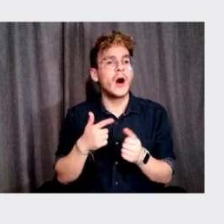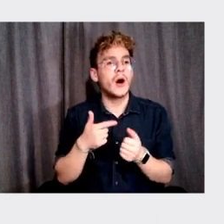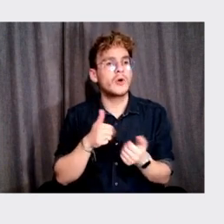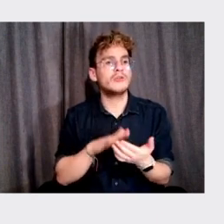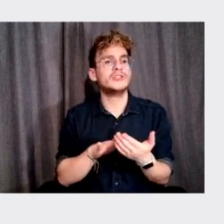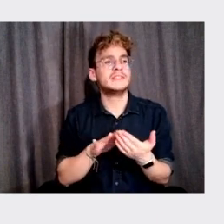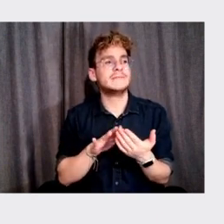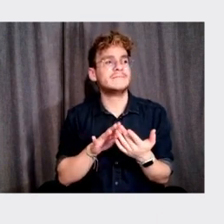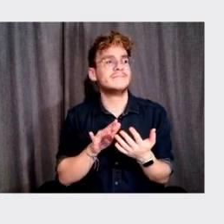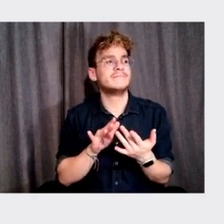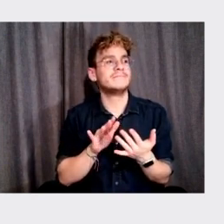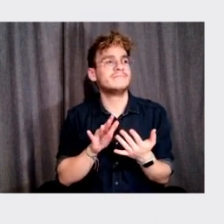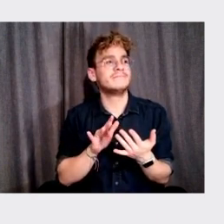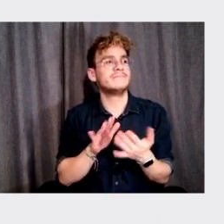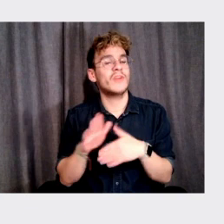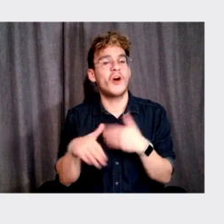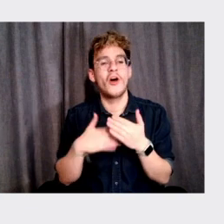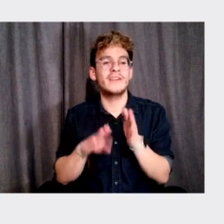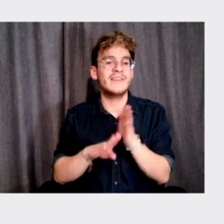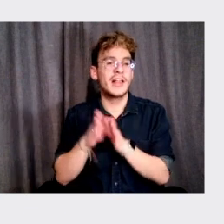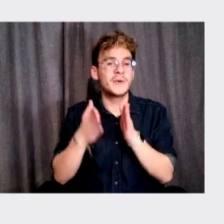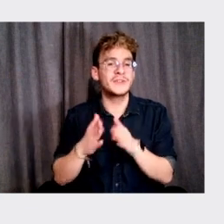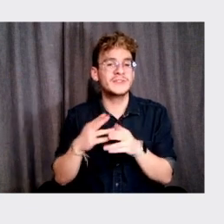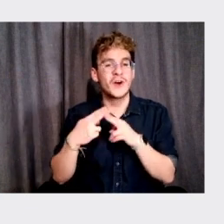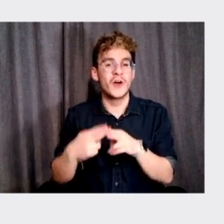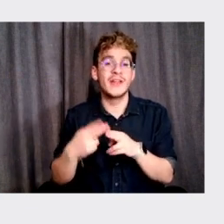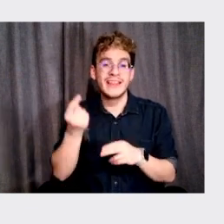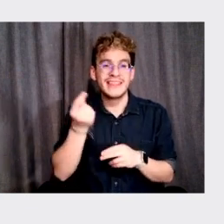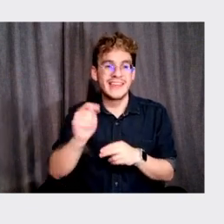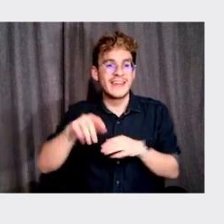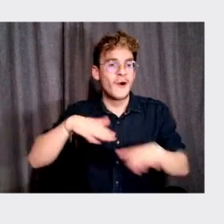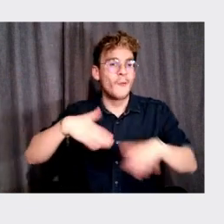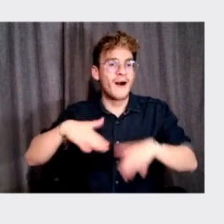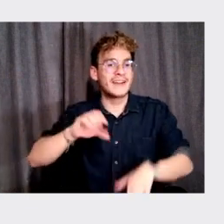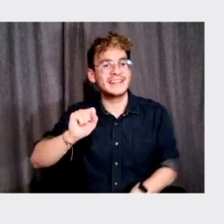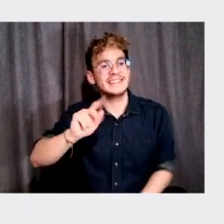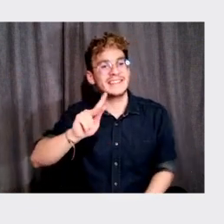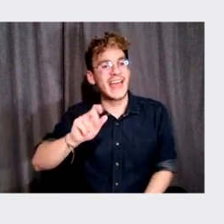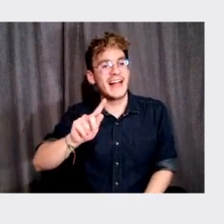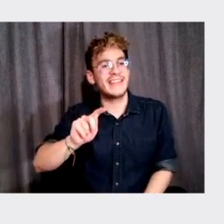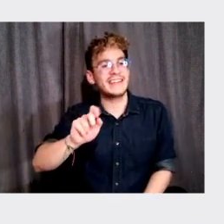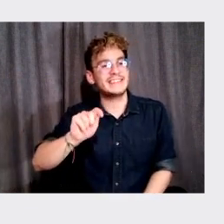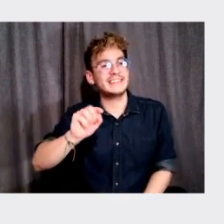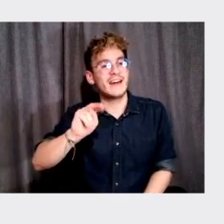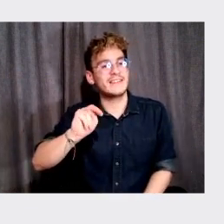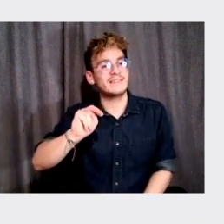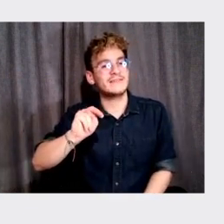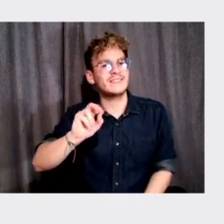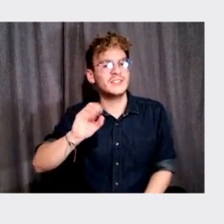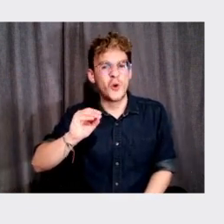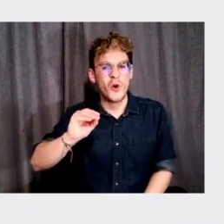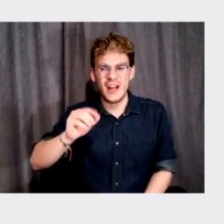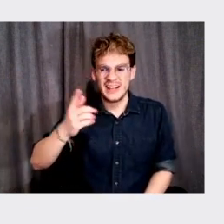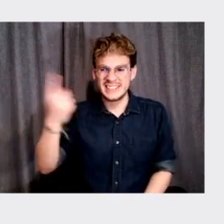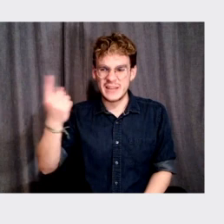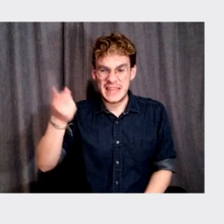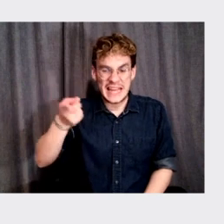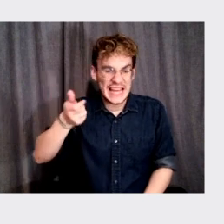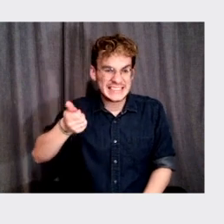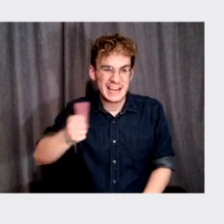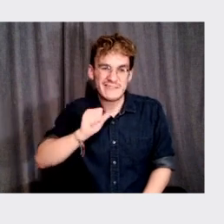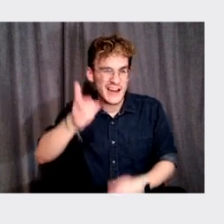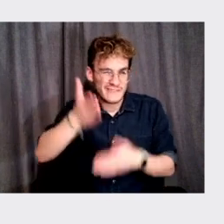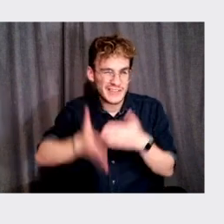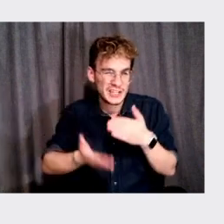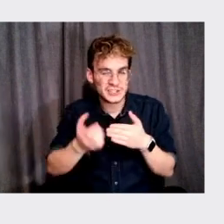way, uh, the developers called the walking skeleton. The walking skeleton is like this unfinished thing that is walking around and